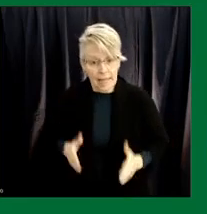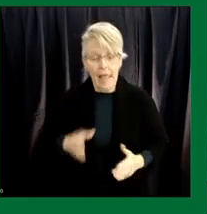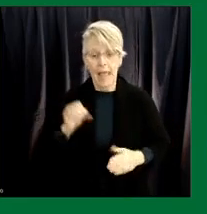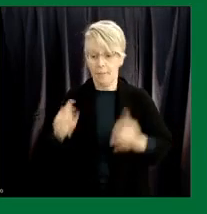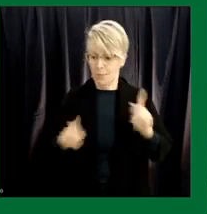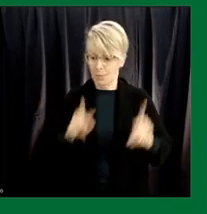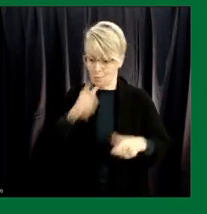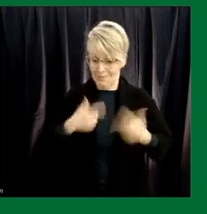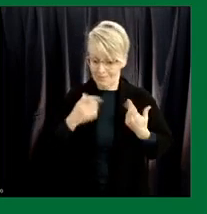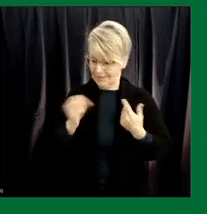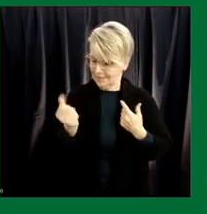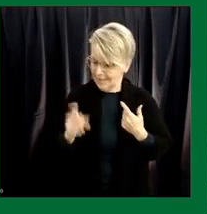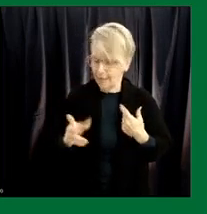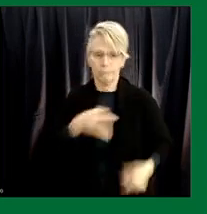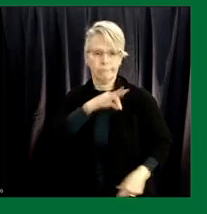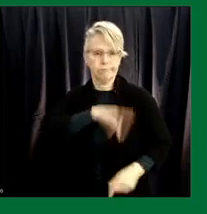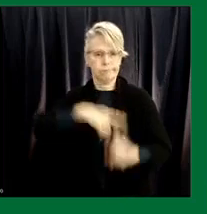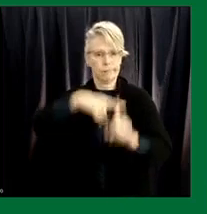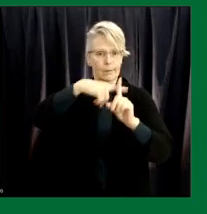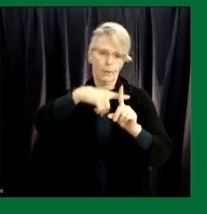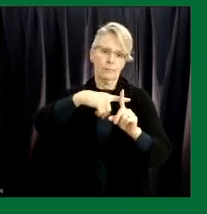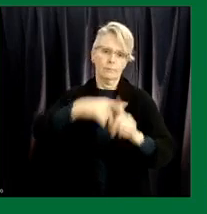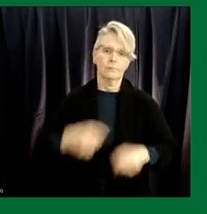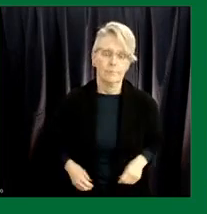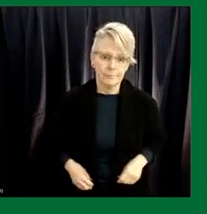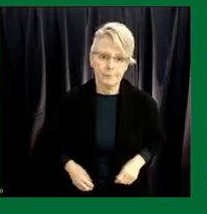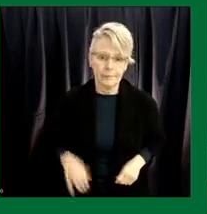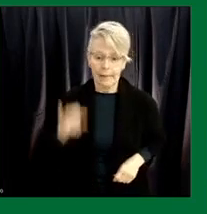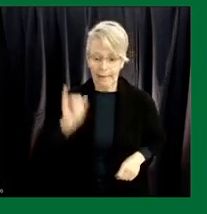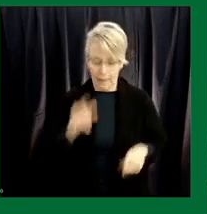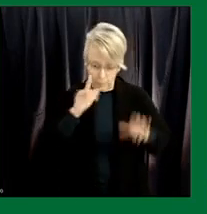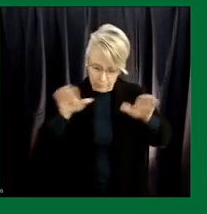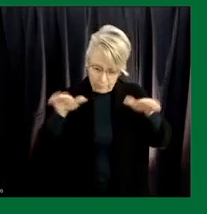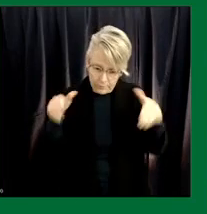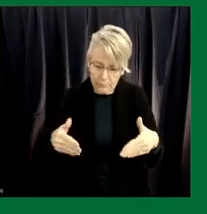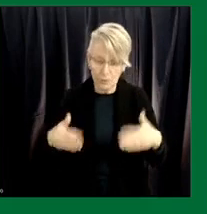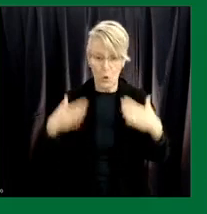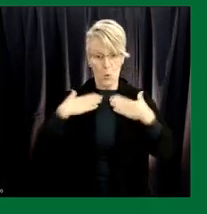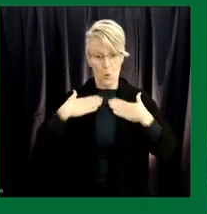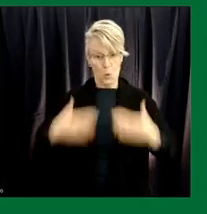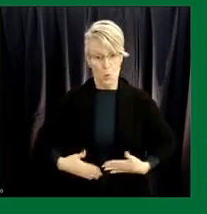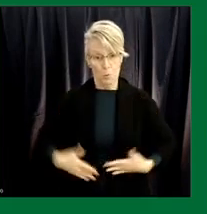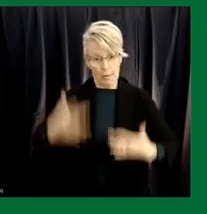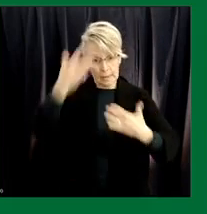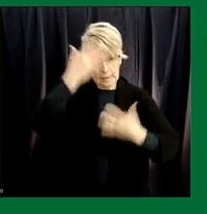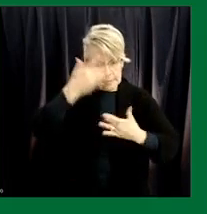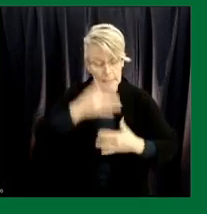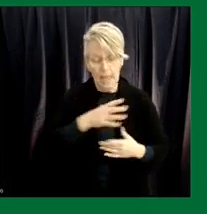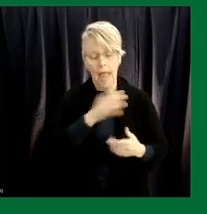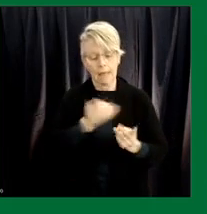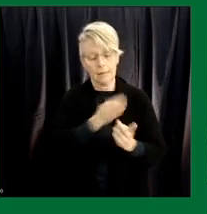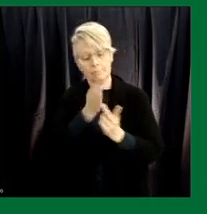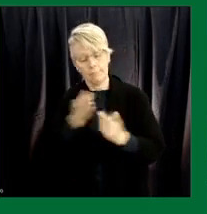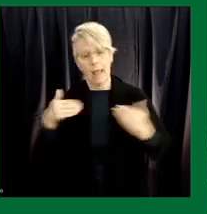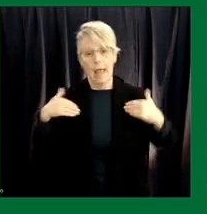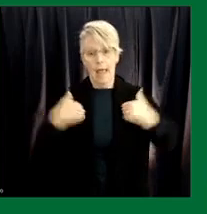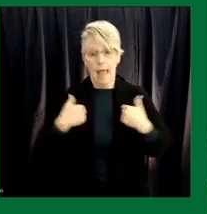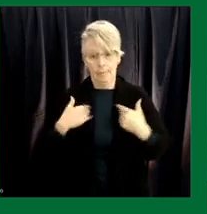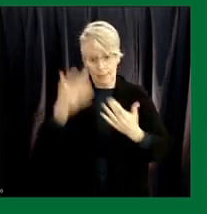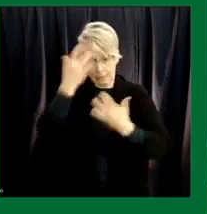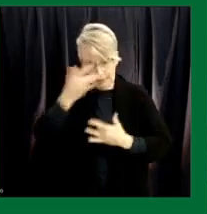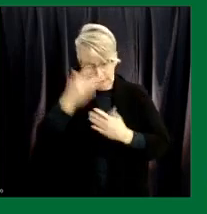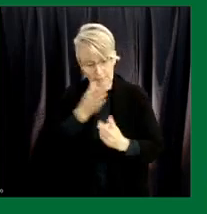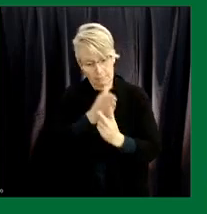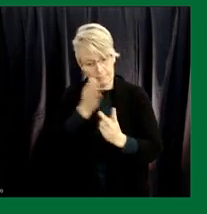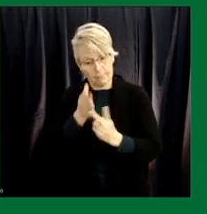Saskatchewan and our livestock. This facility will focus both on human diseases as well in animal diseases and thus have a huge